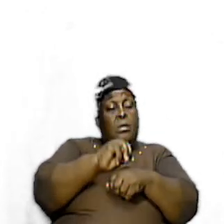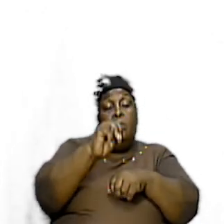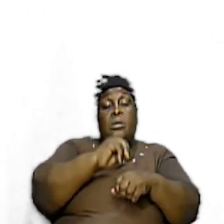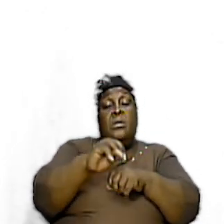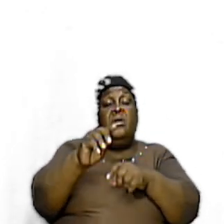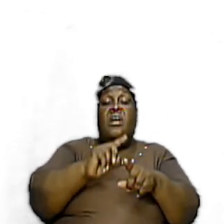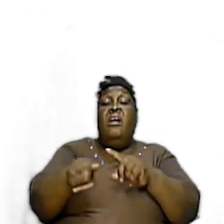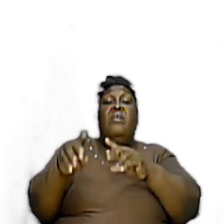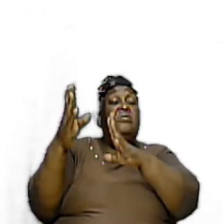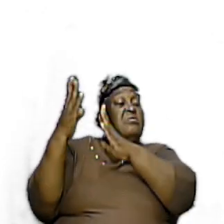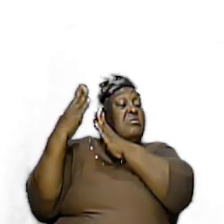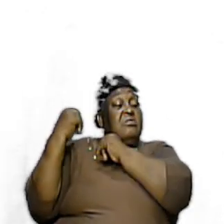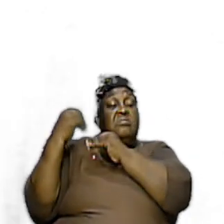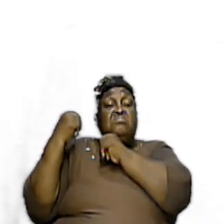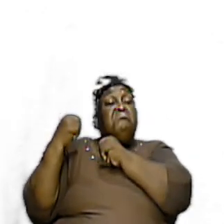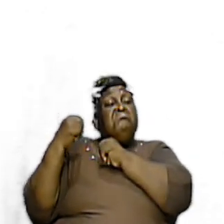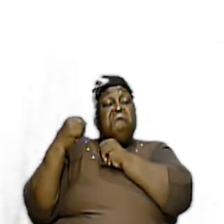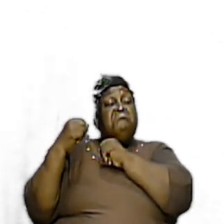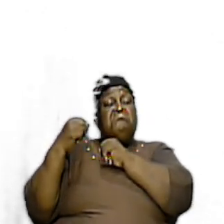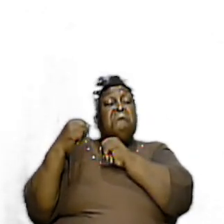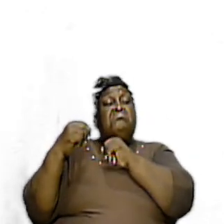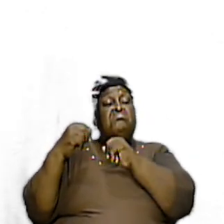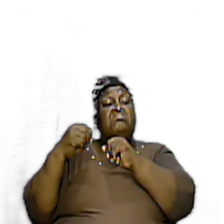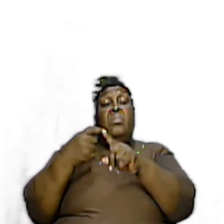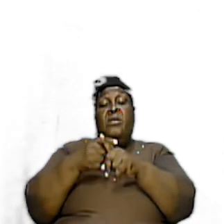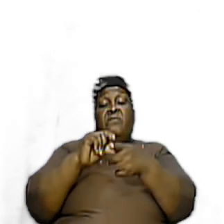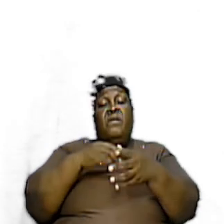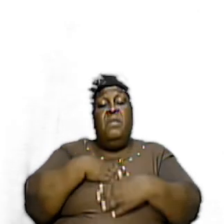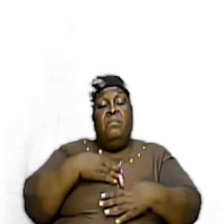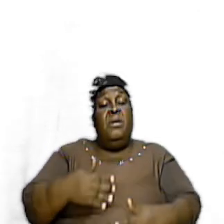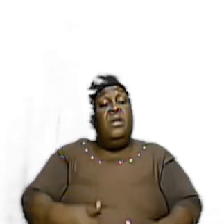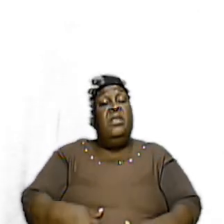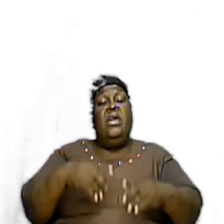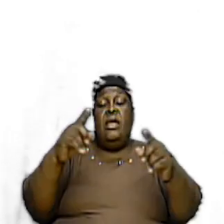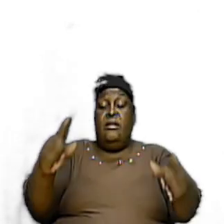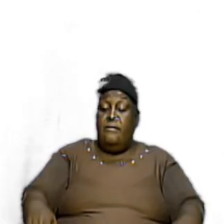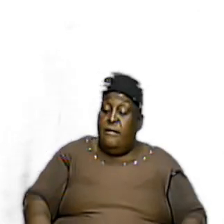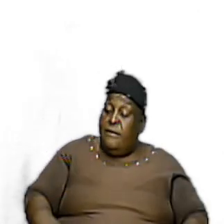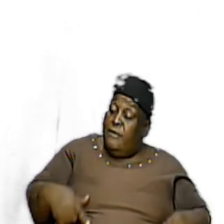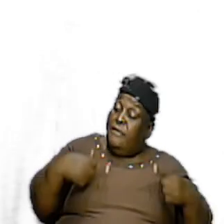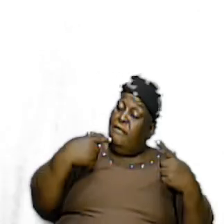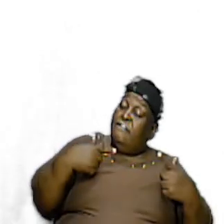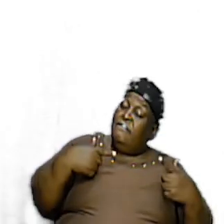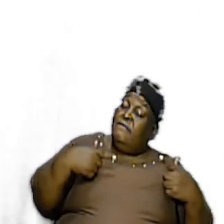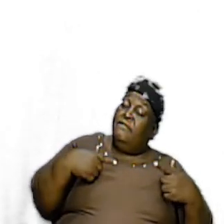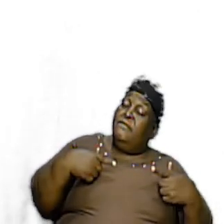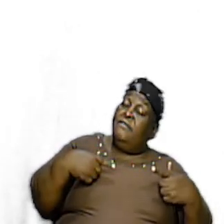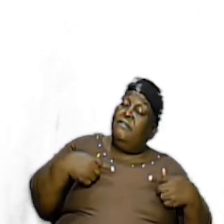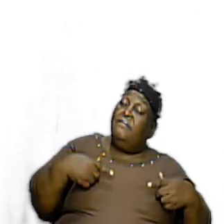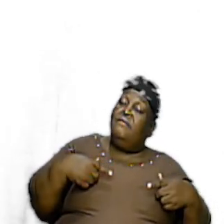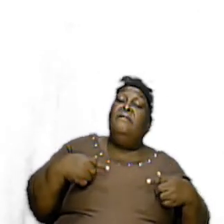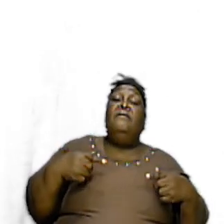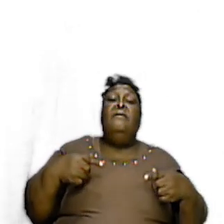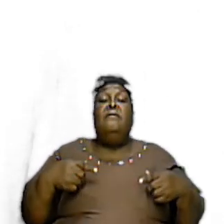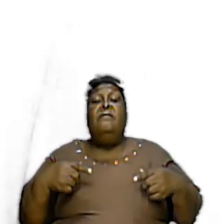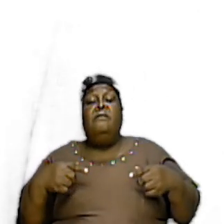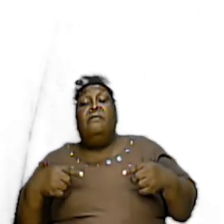Separately From The Body And Survive That I Pull This From The